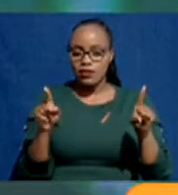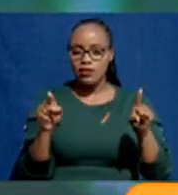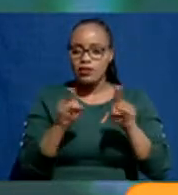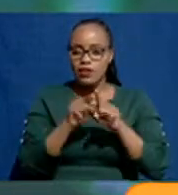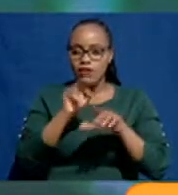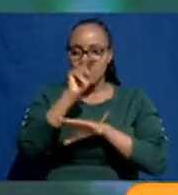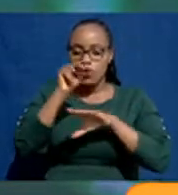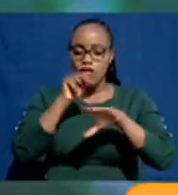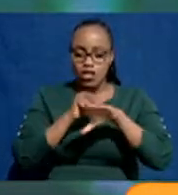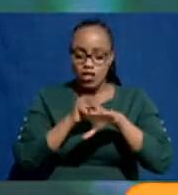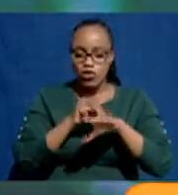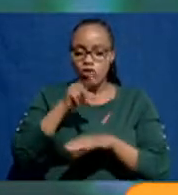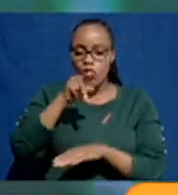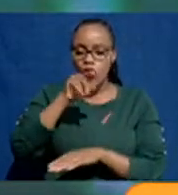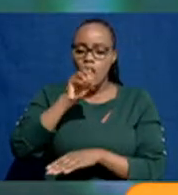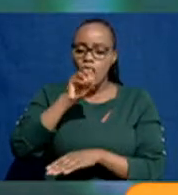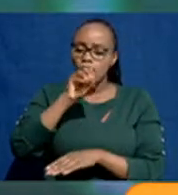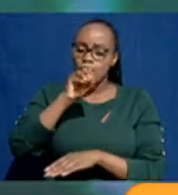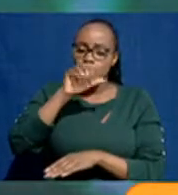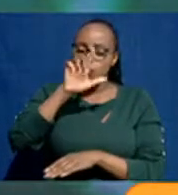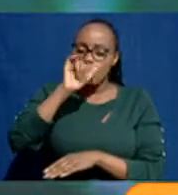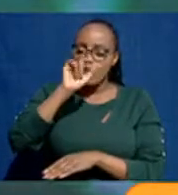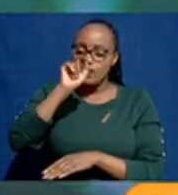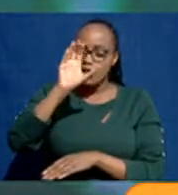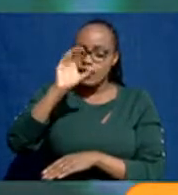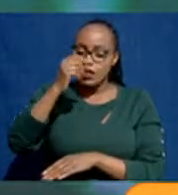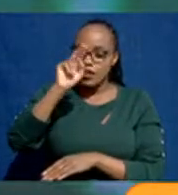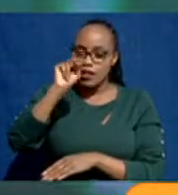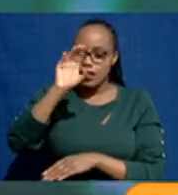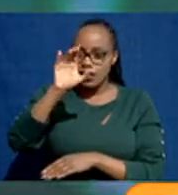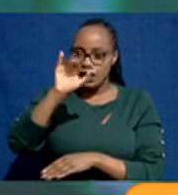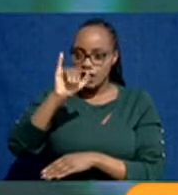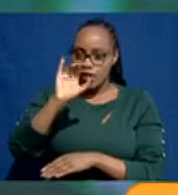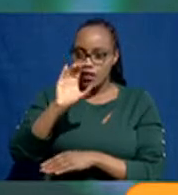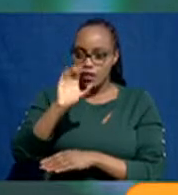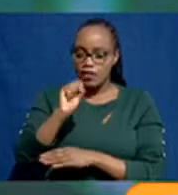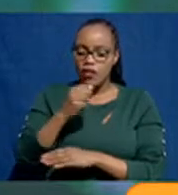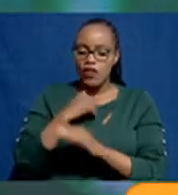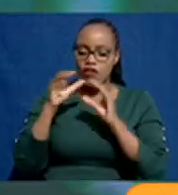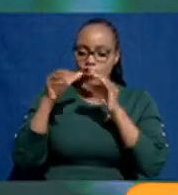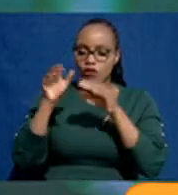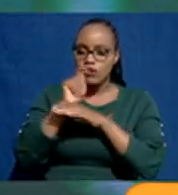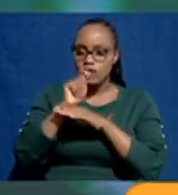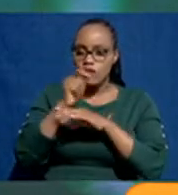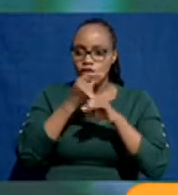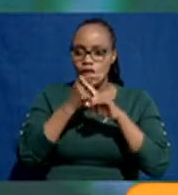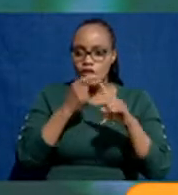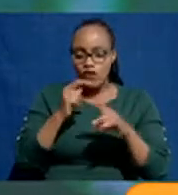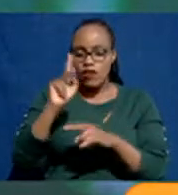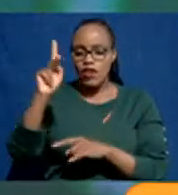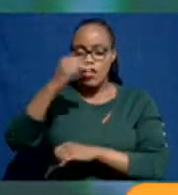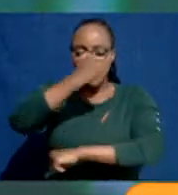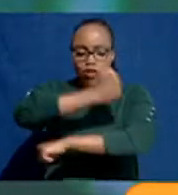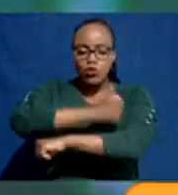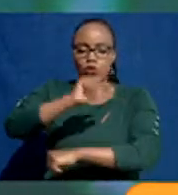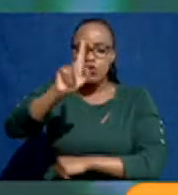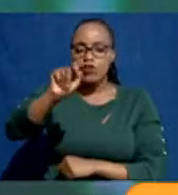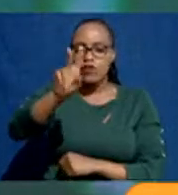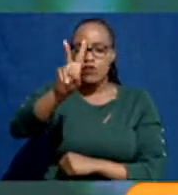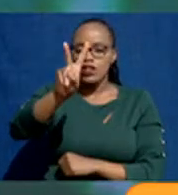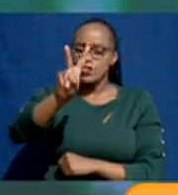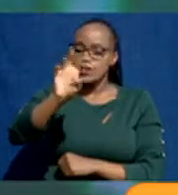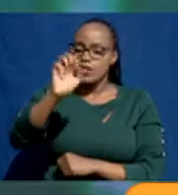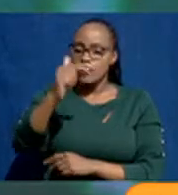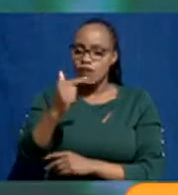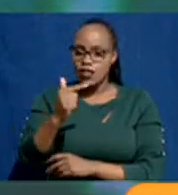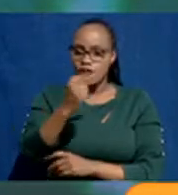the national polytechnics, where we will have a cohort of our trainers from the Kenya school of Tibet going to each of